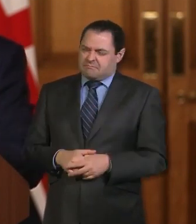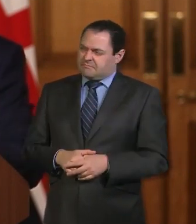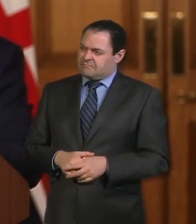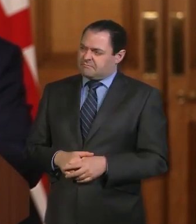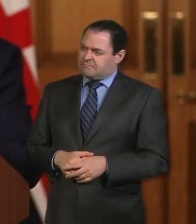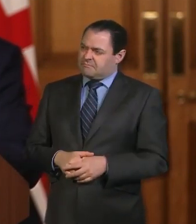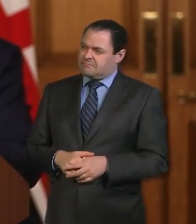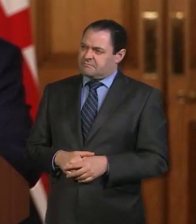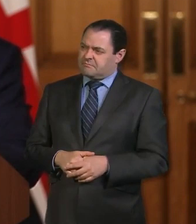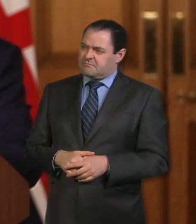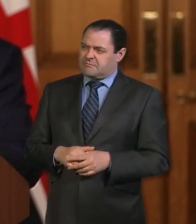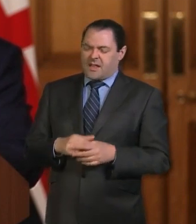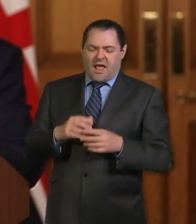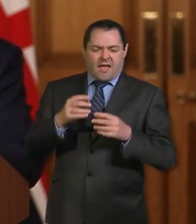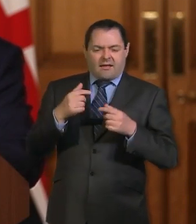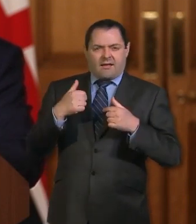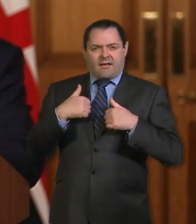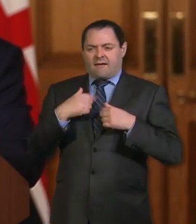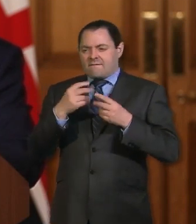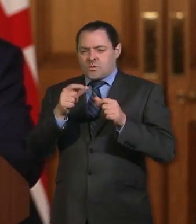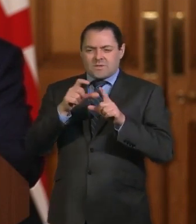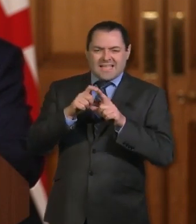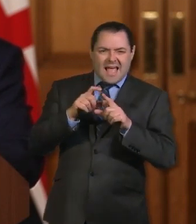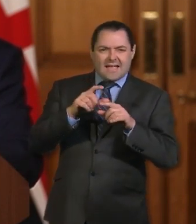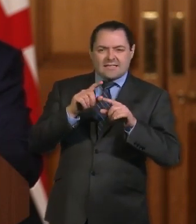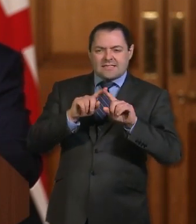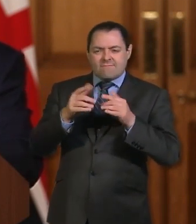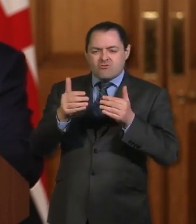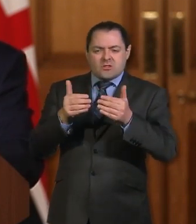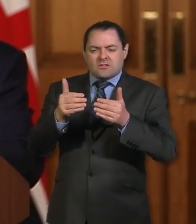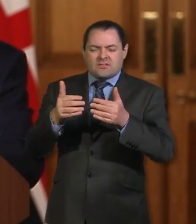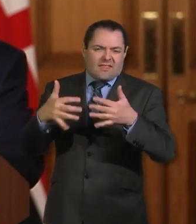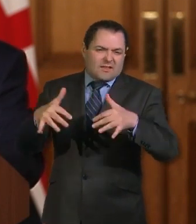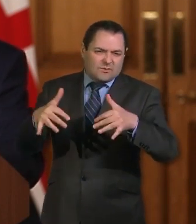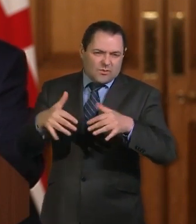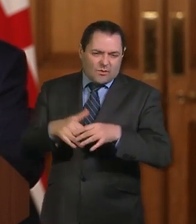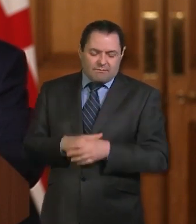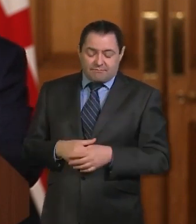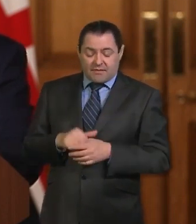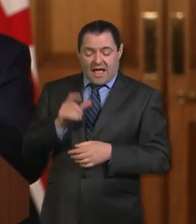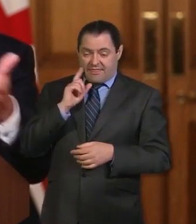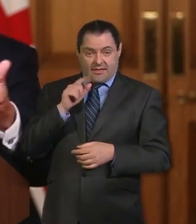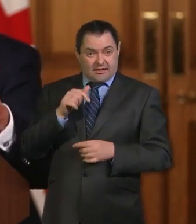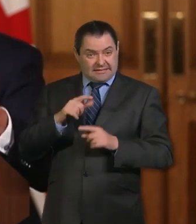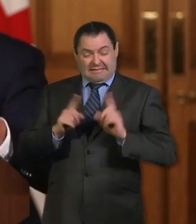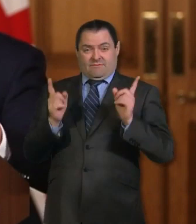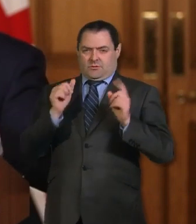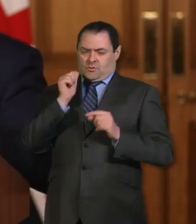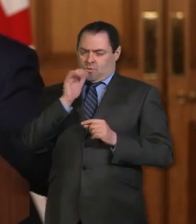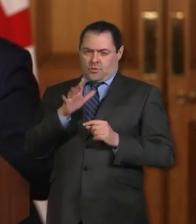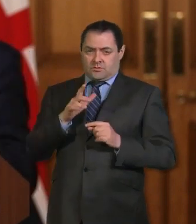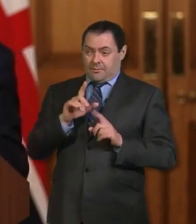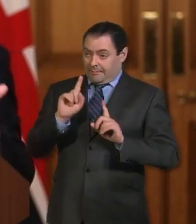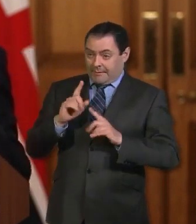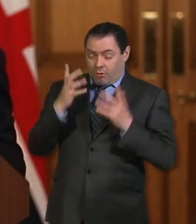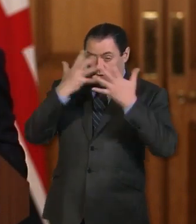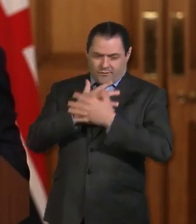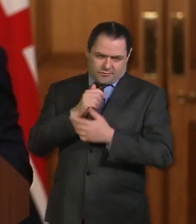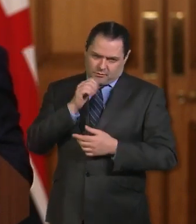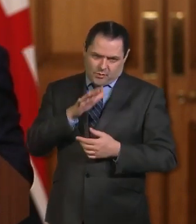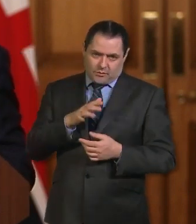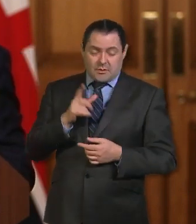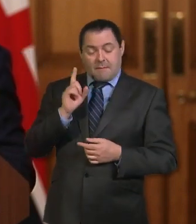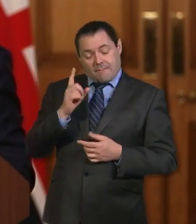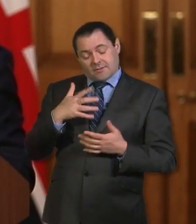apart. So I don't think it will turn out to be terribly confusing. But we have a devolved set up in